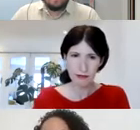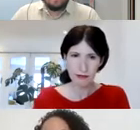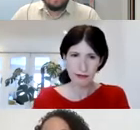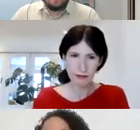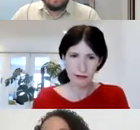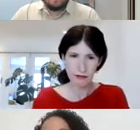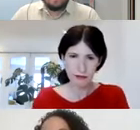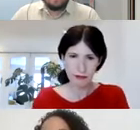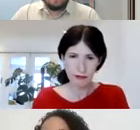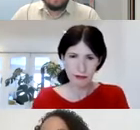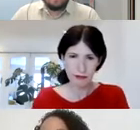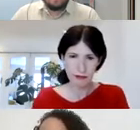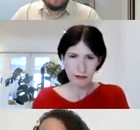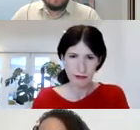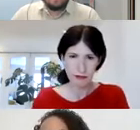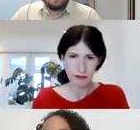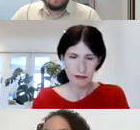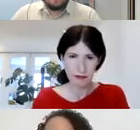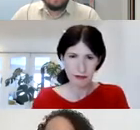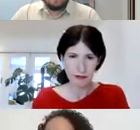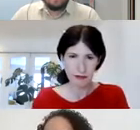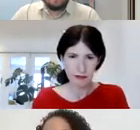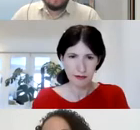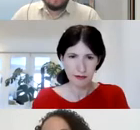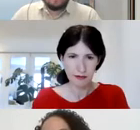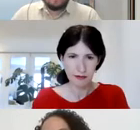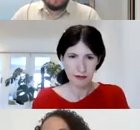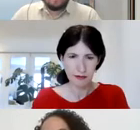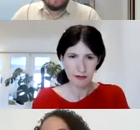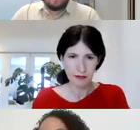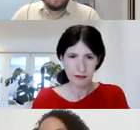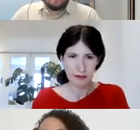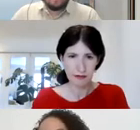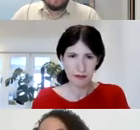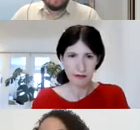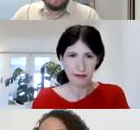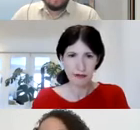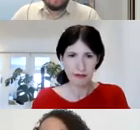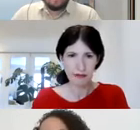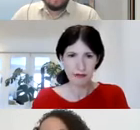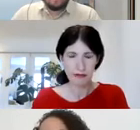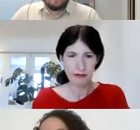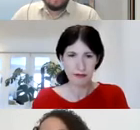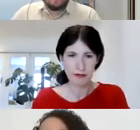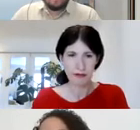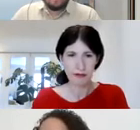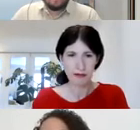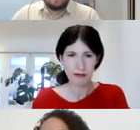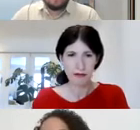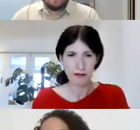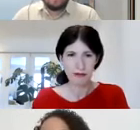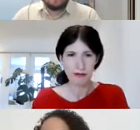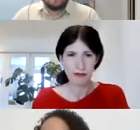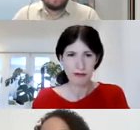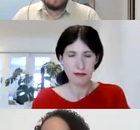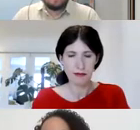standards, which hopefully you're all very aware of, but I will, of course, be going through them. And then the CPD audit process of what happens if you are selected